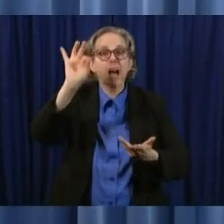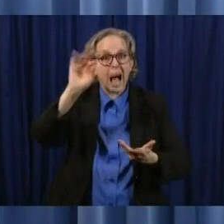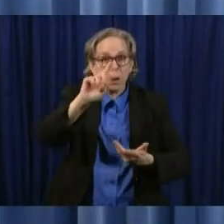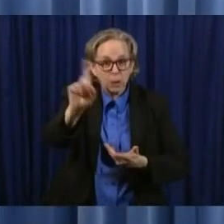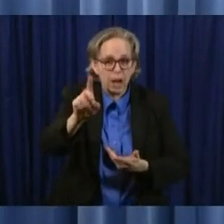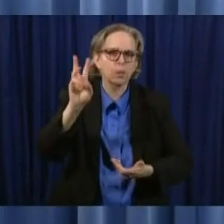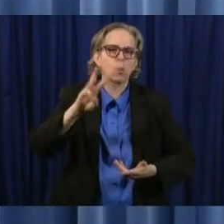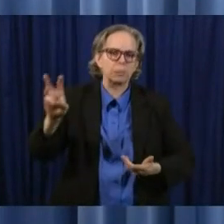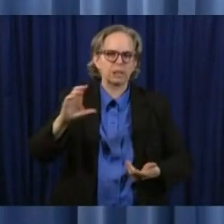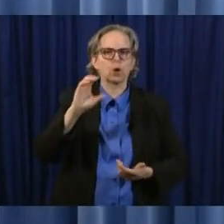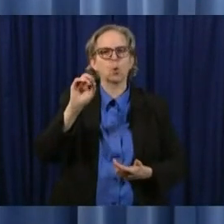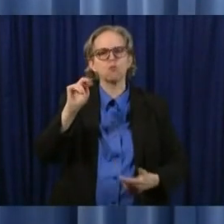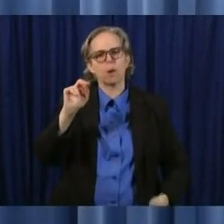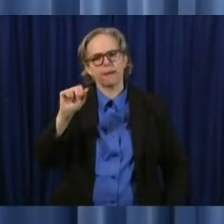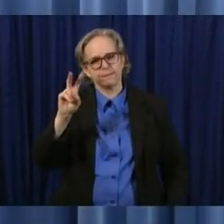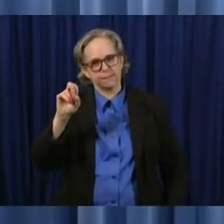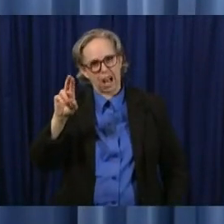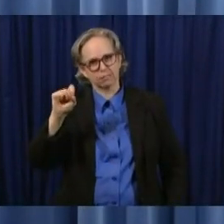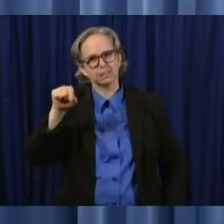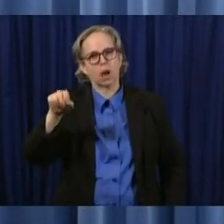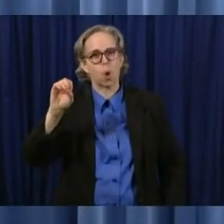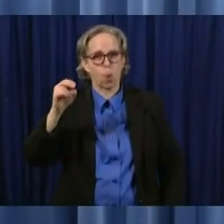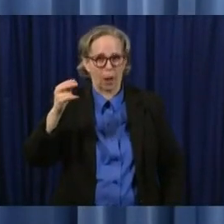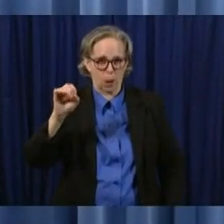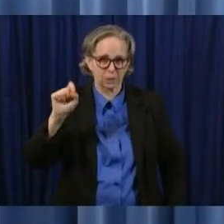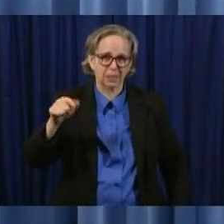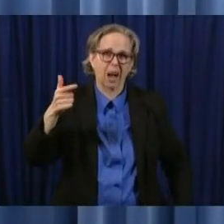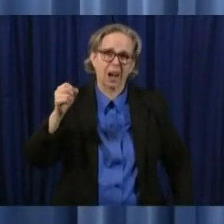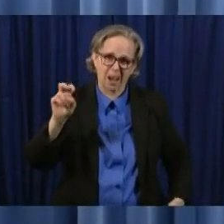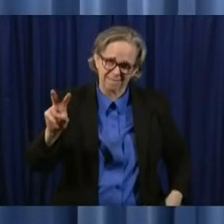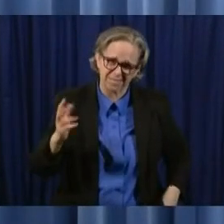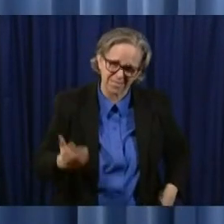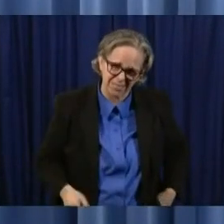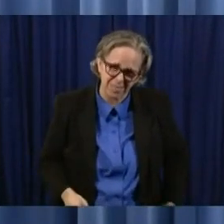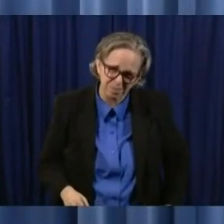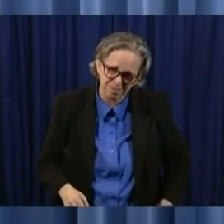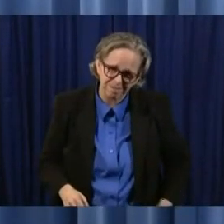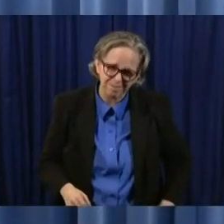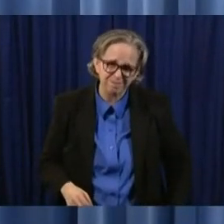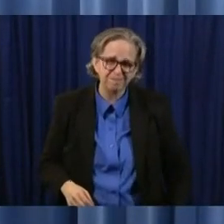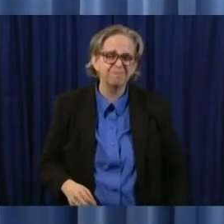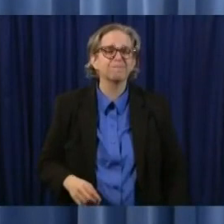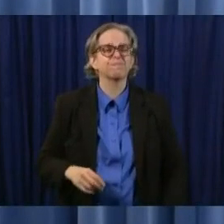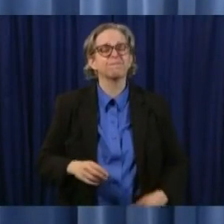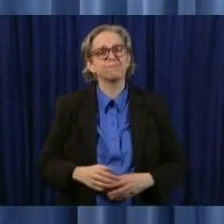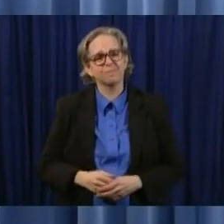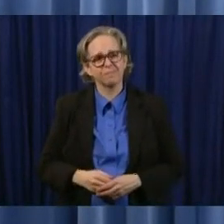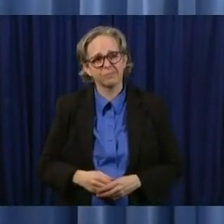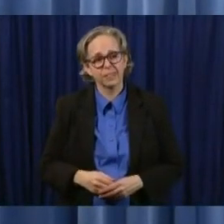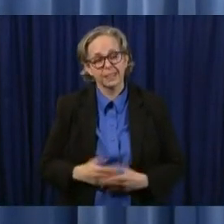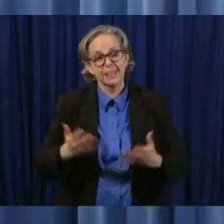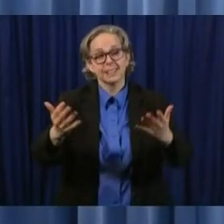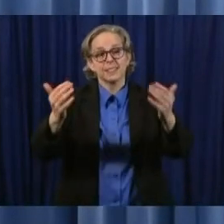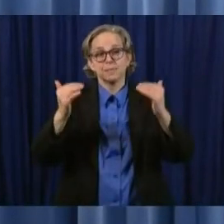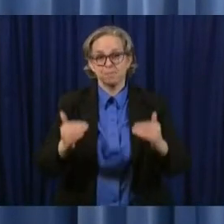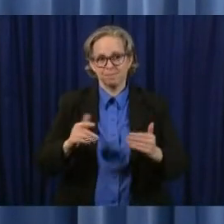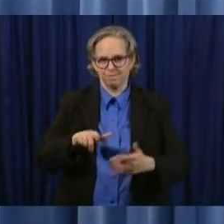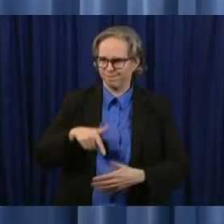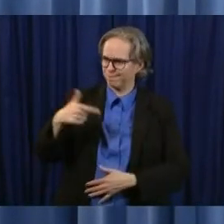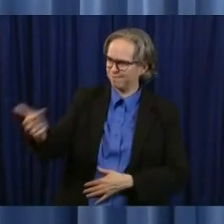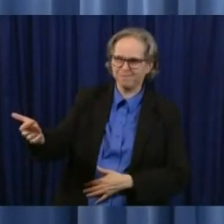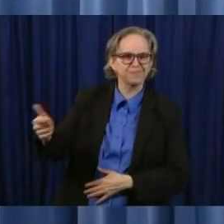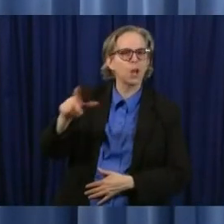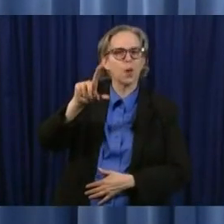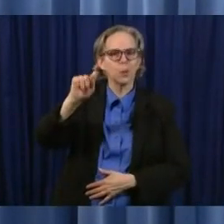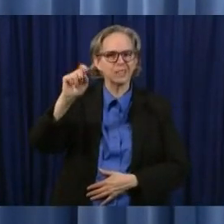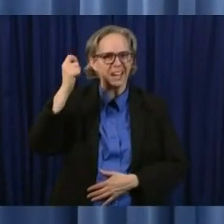.ohio.gov I'm going to now ask Lieutenant Governor to talk